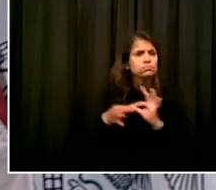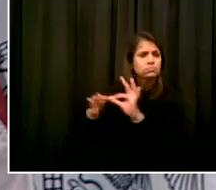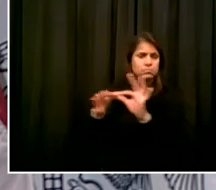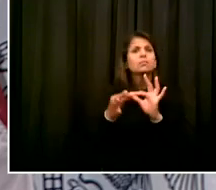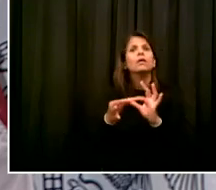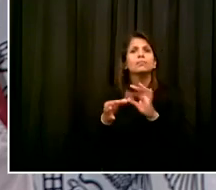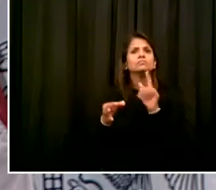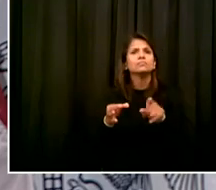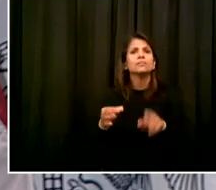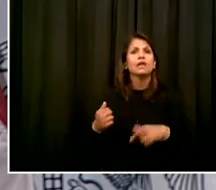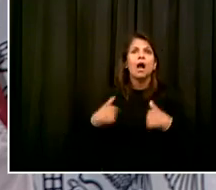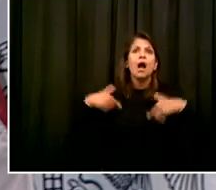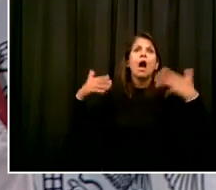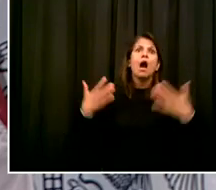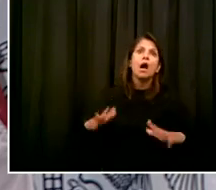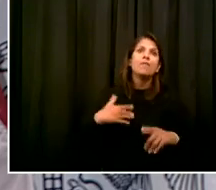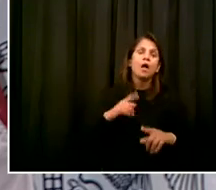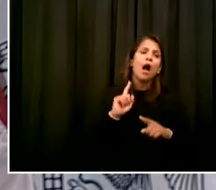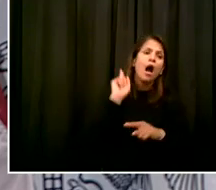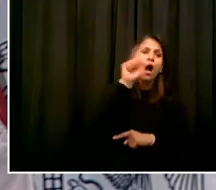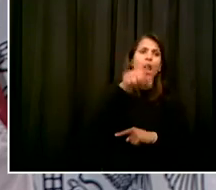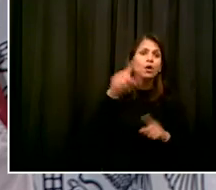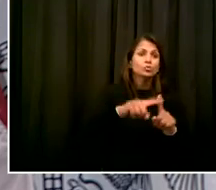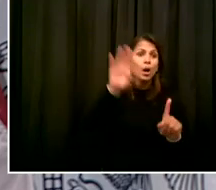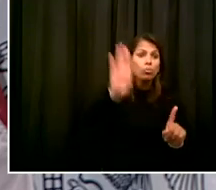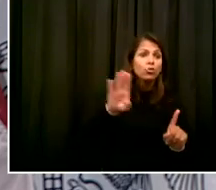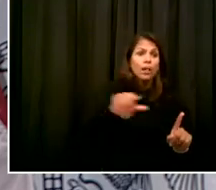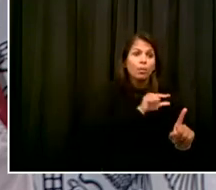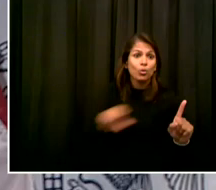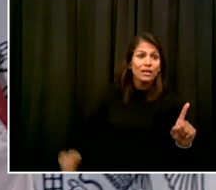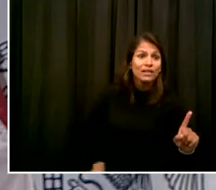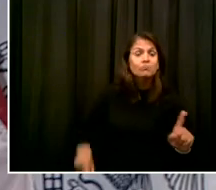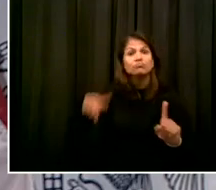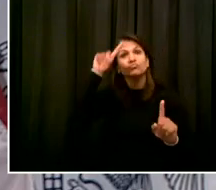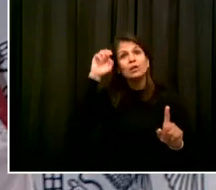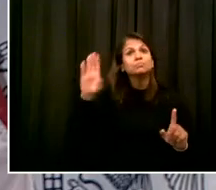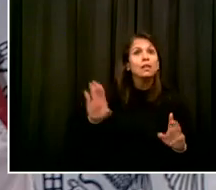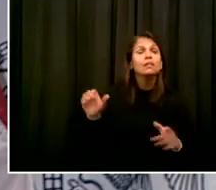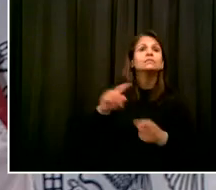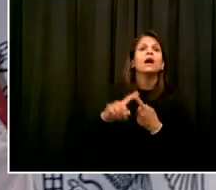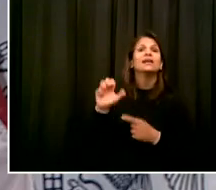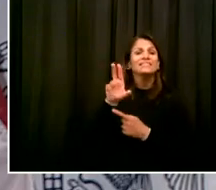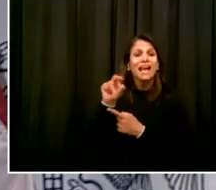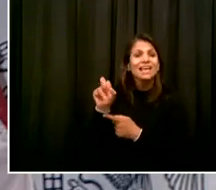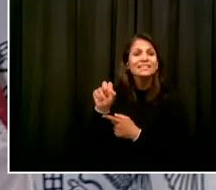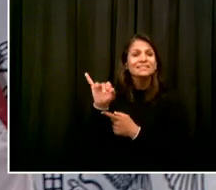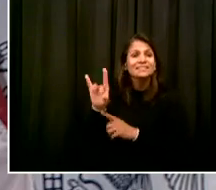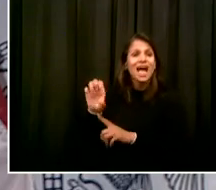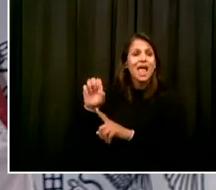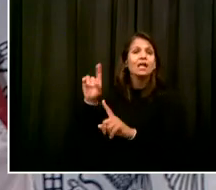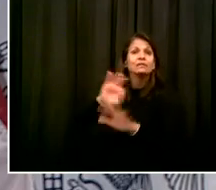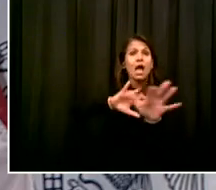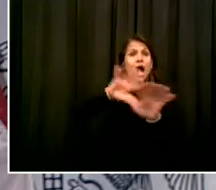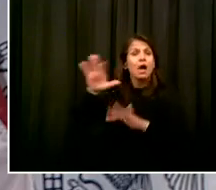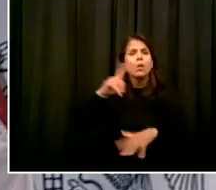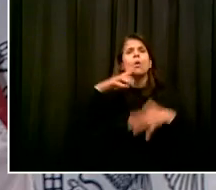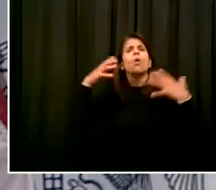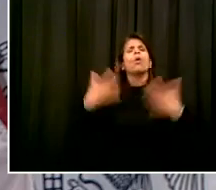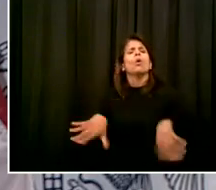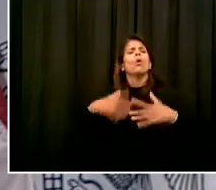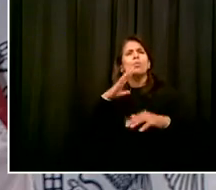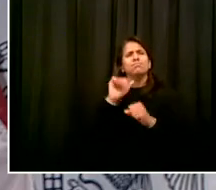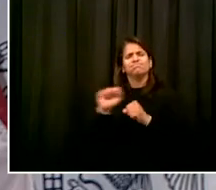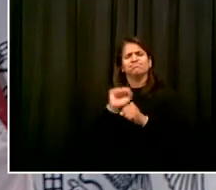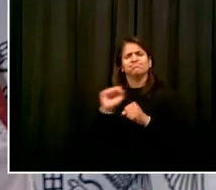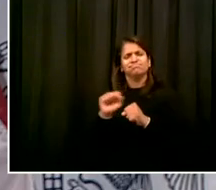-Stuy, many others where people are doing this work together now. And then the pinpointed application of putting